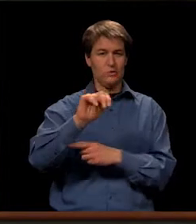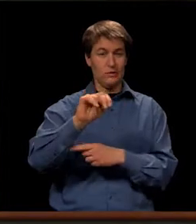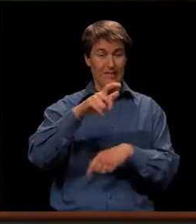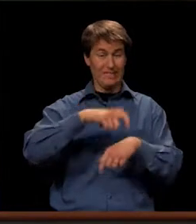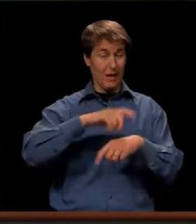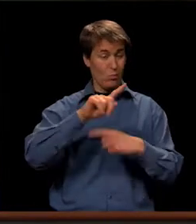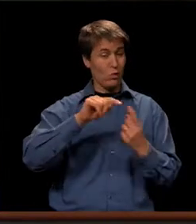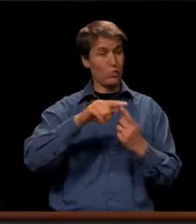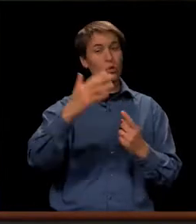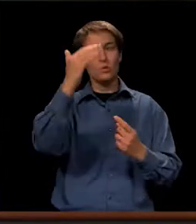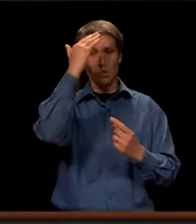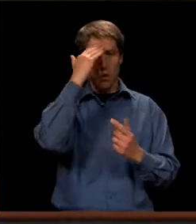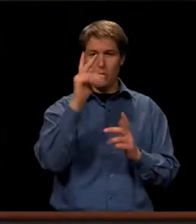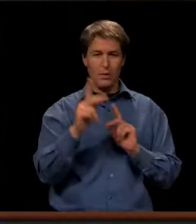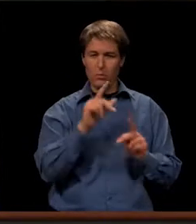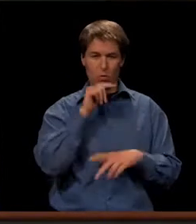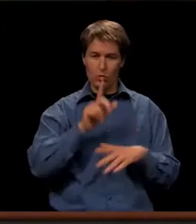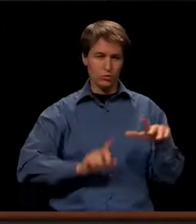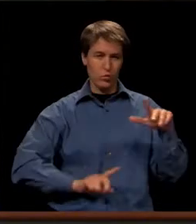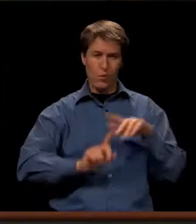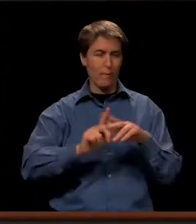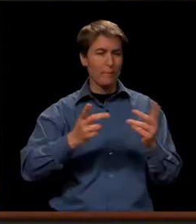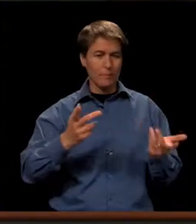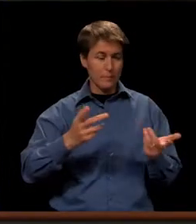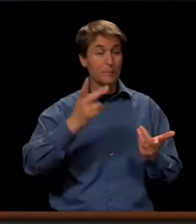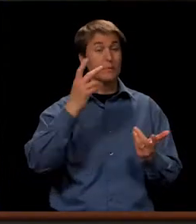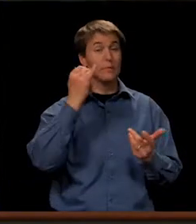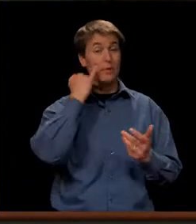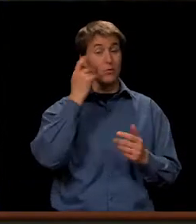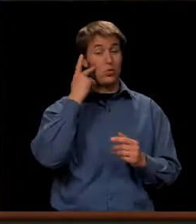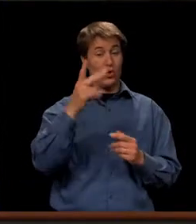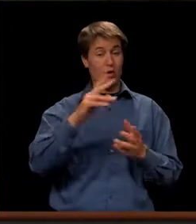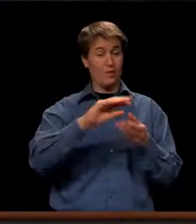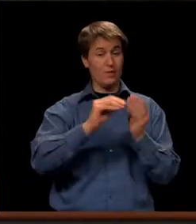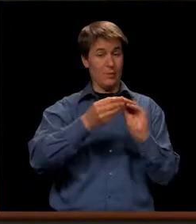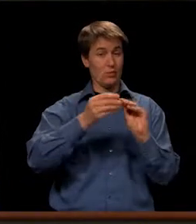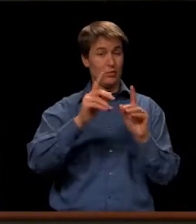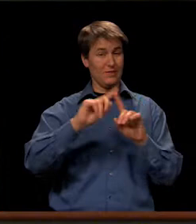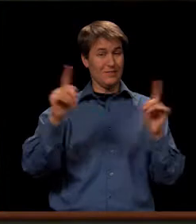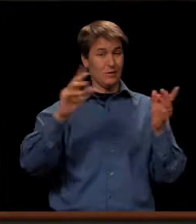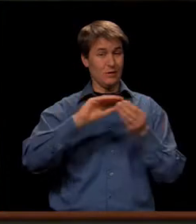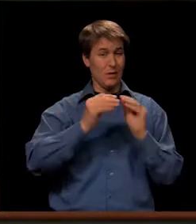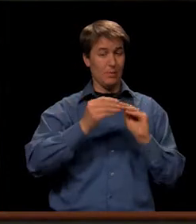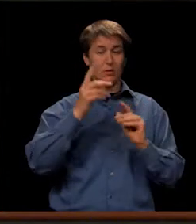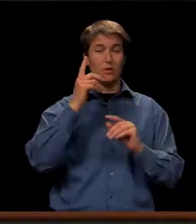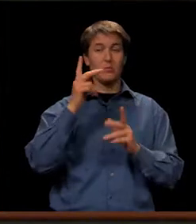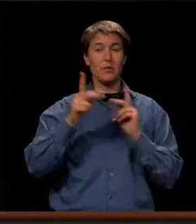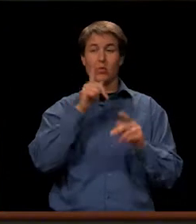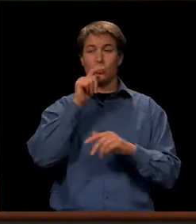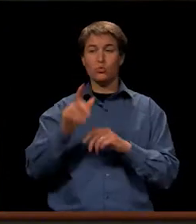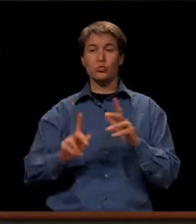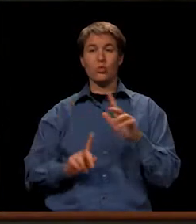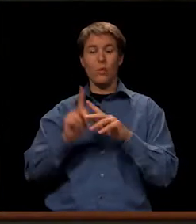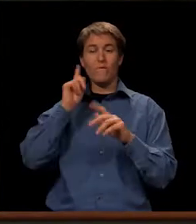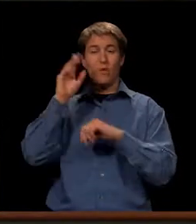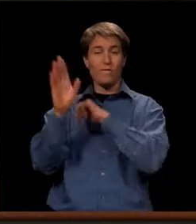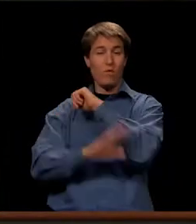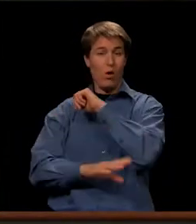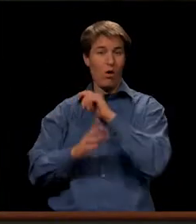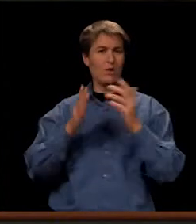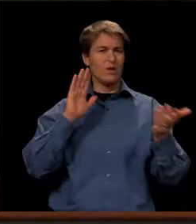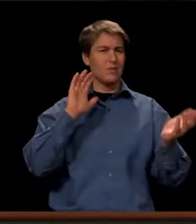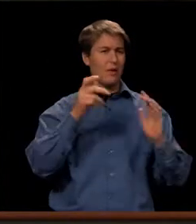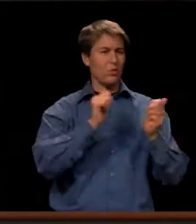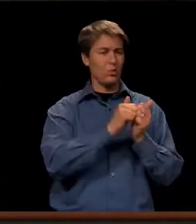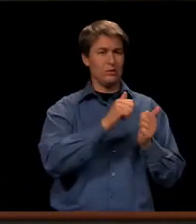nobody's going to show up for the election. If you look at the numbers, the difference in the numbers that people show up for fall elections versus spring elections, it's